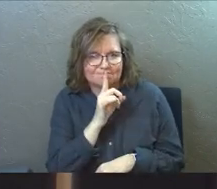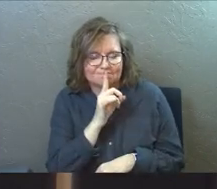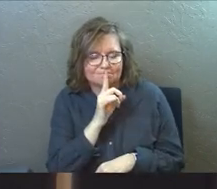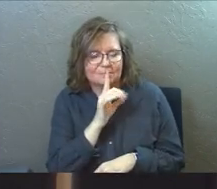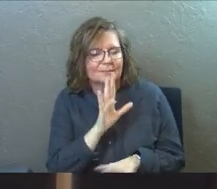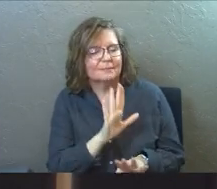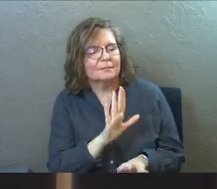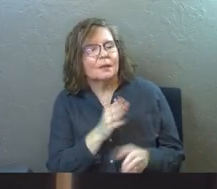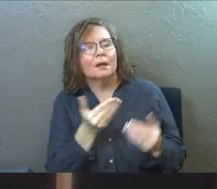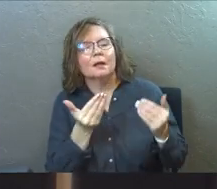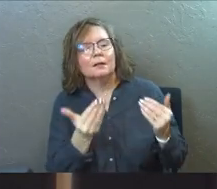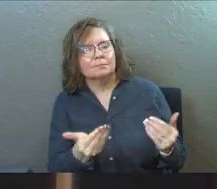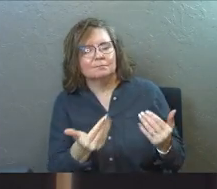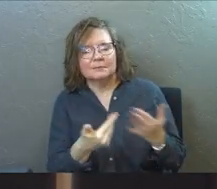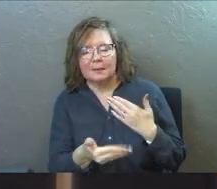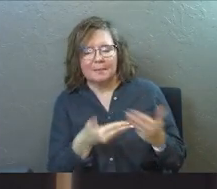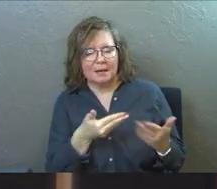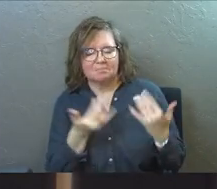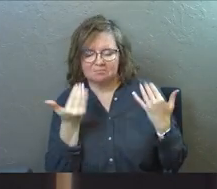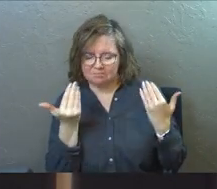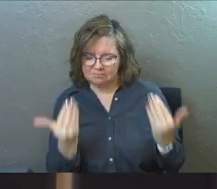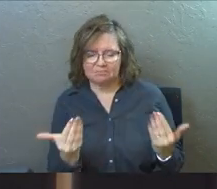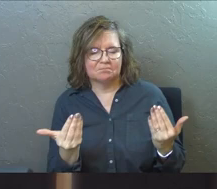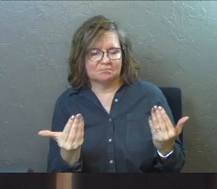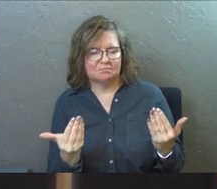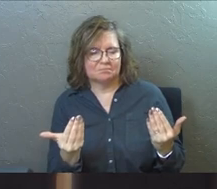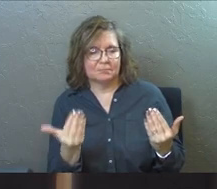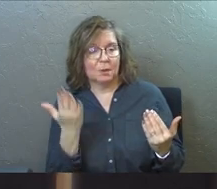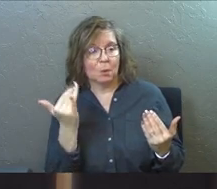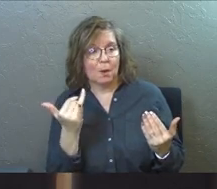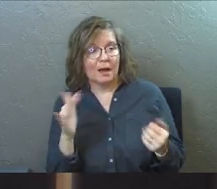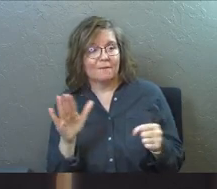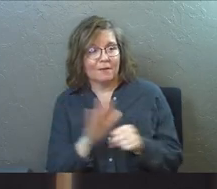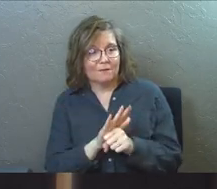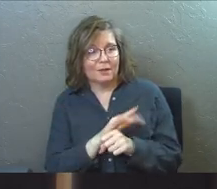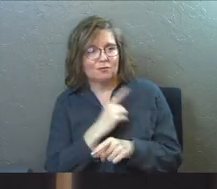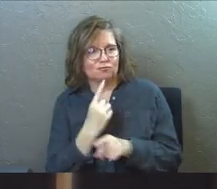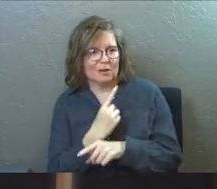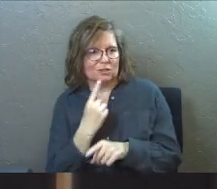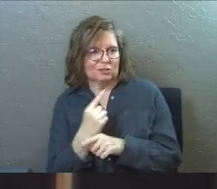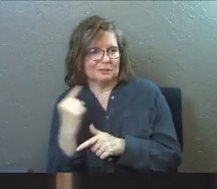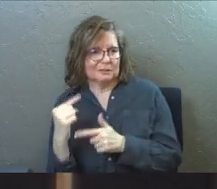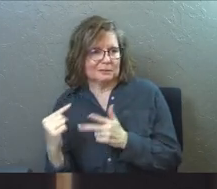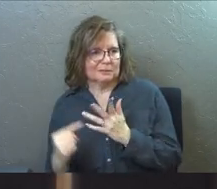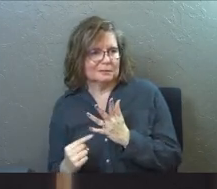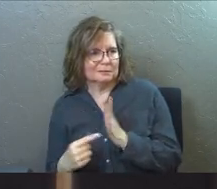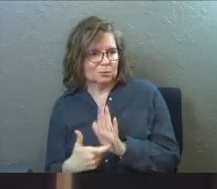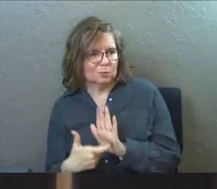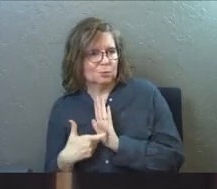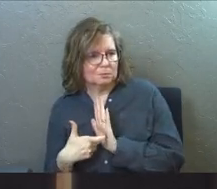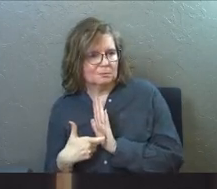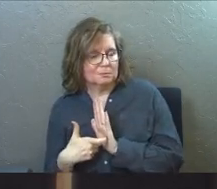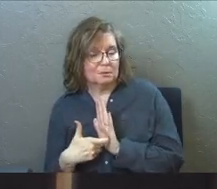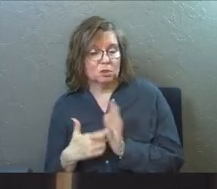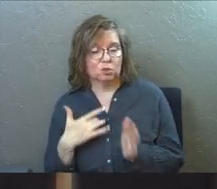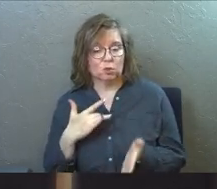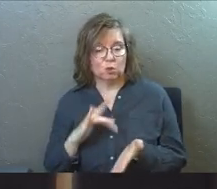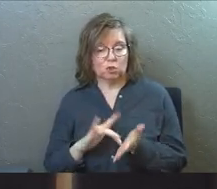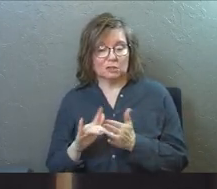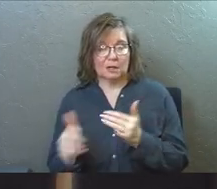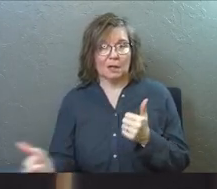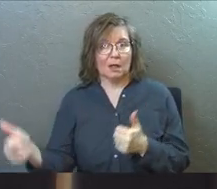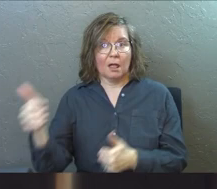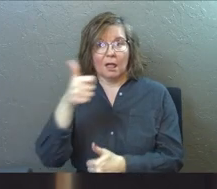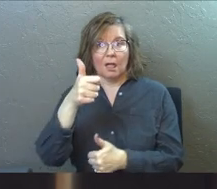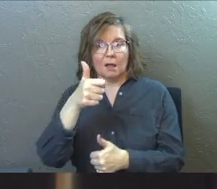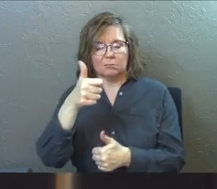He just says, let us do it now because this will fulfill all righteousness. So Jesus empties himself of